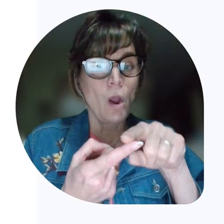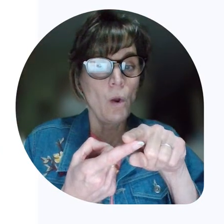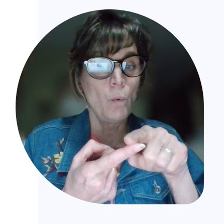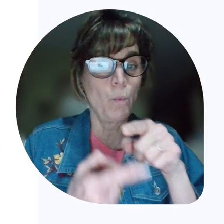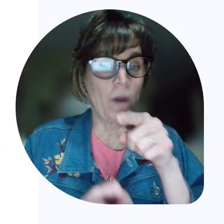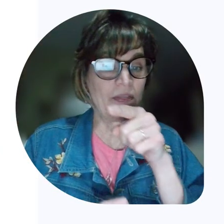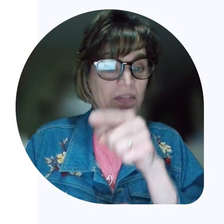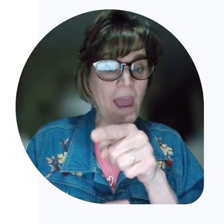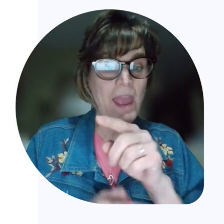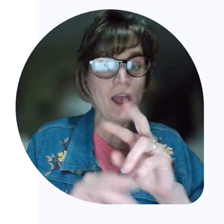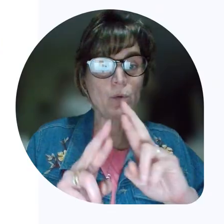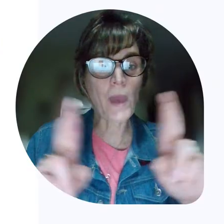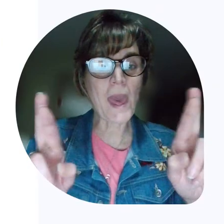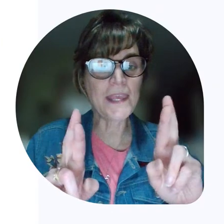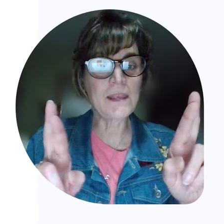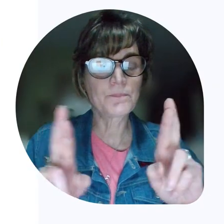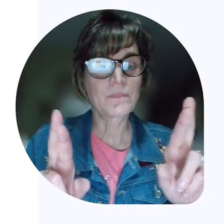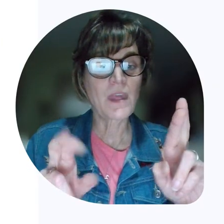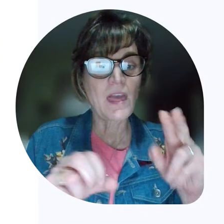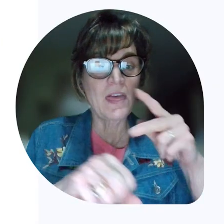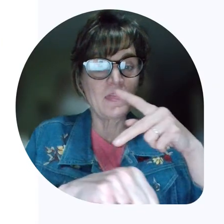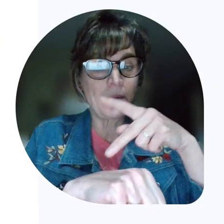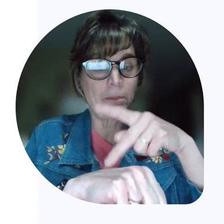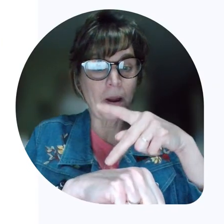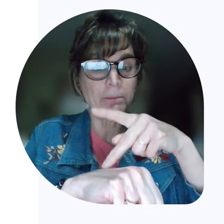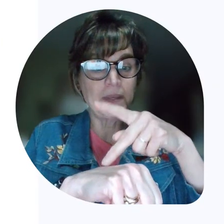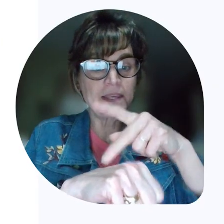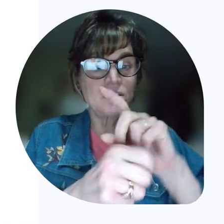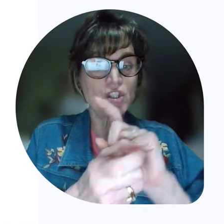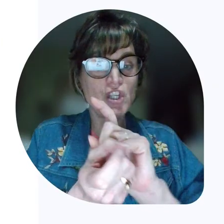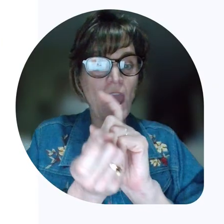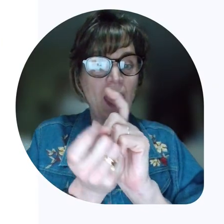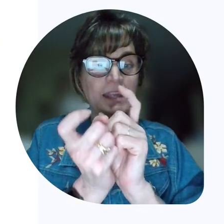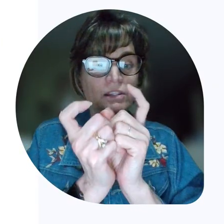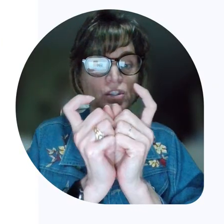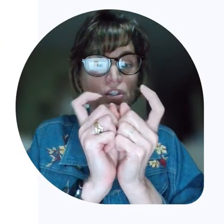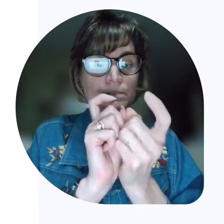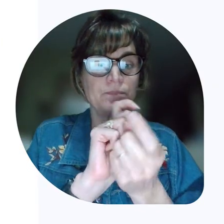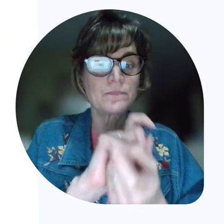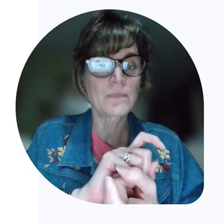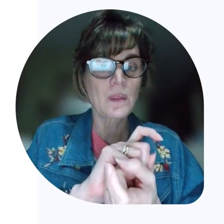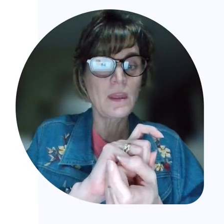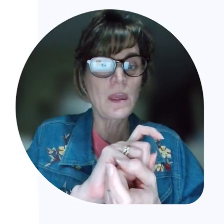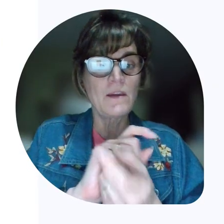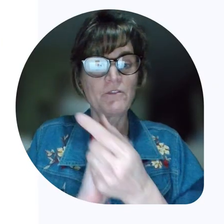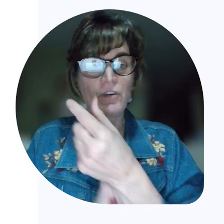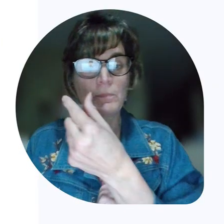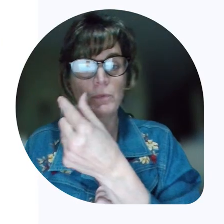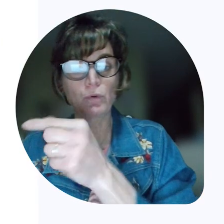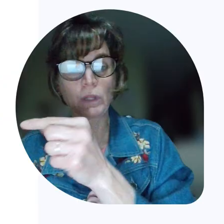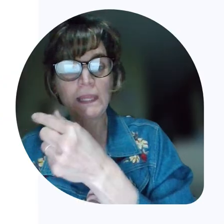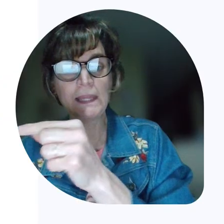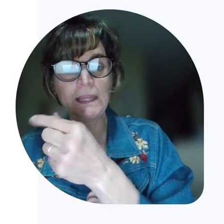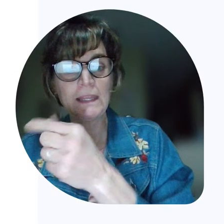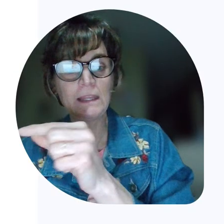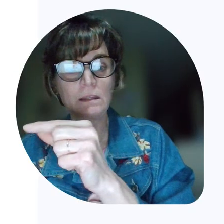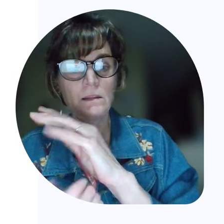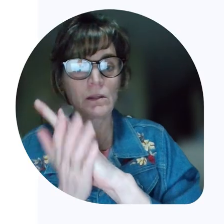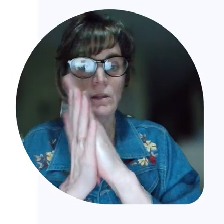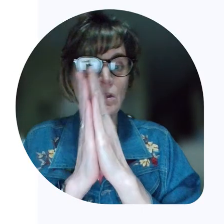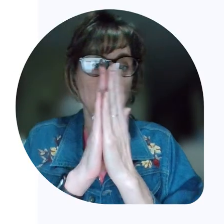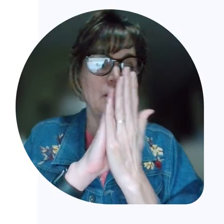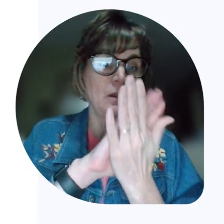When they are ready, the pumpkins change. From green